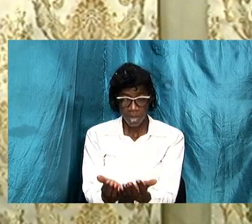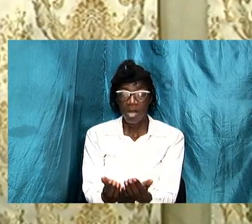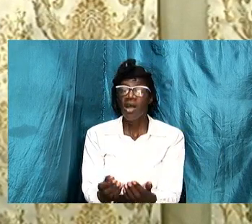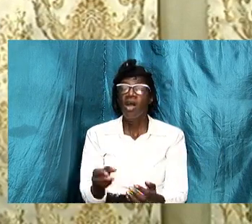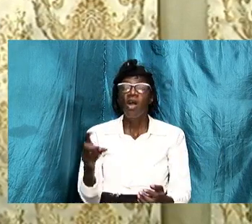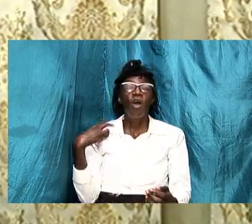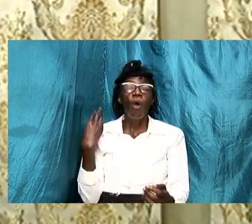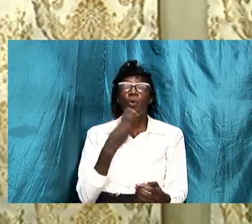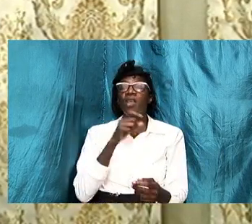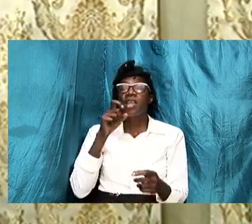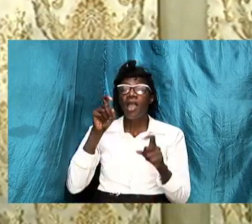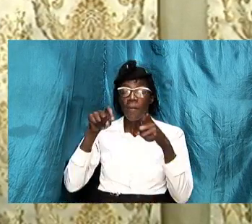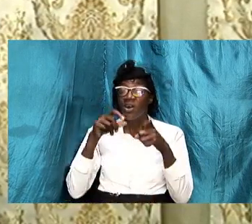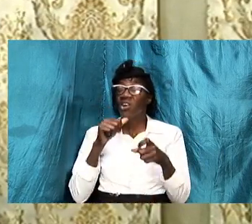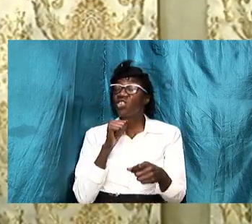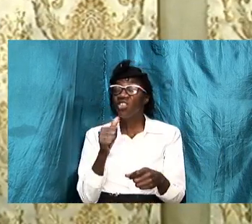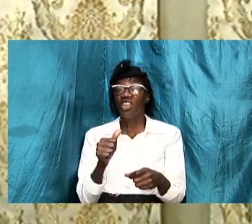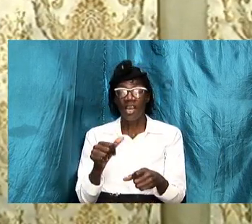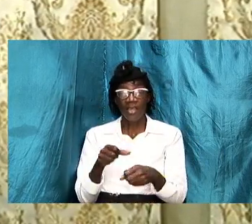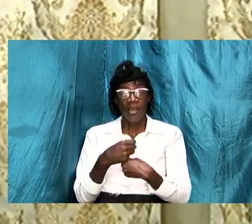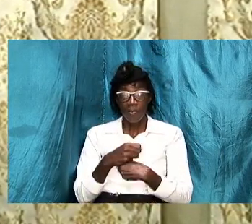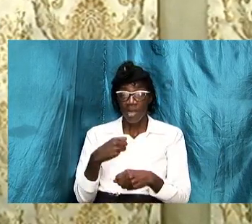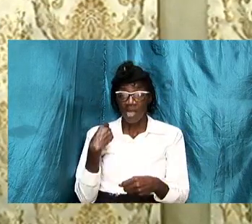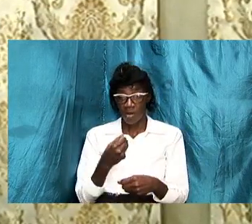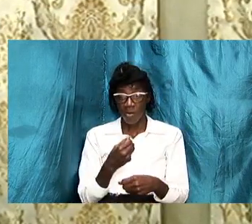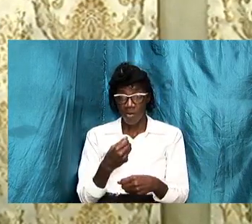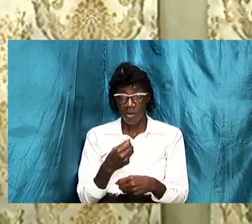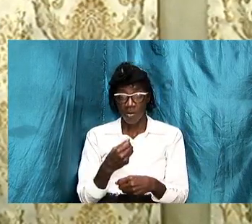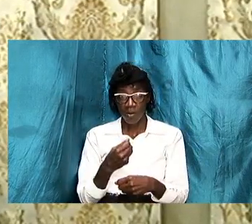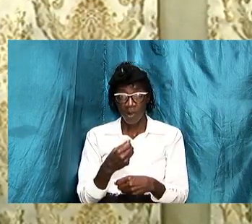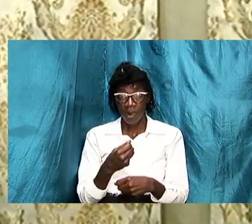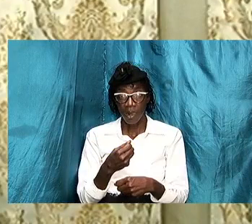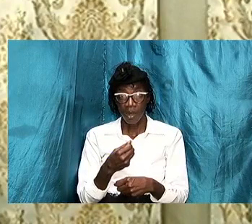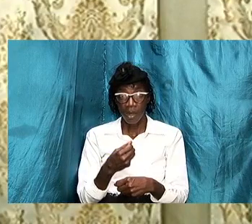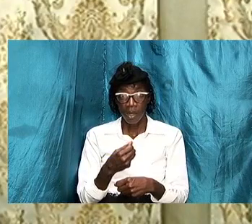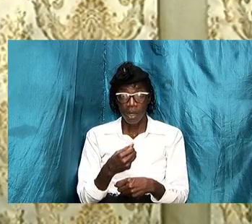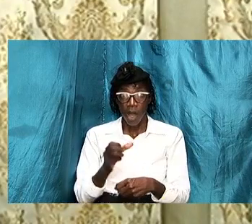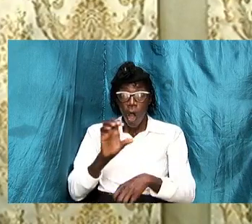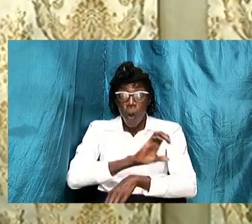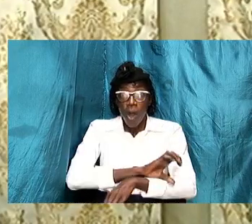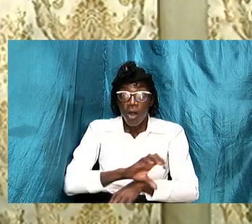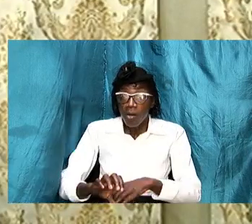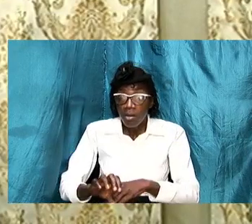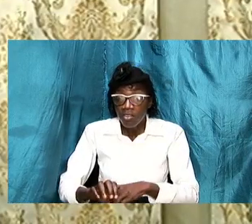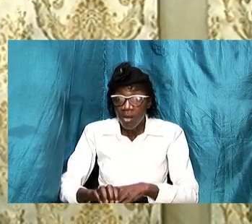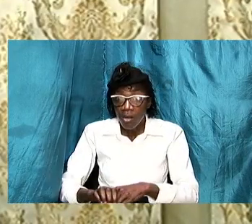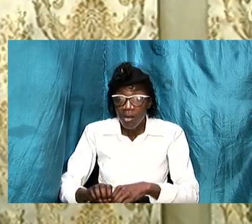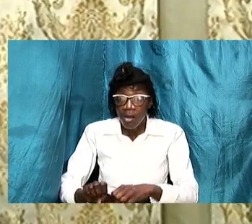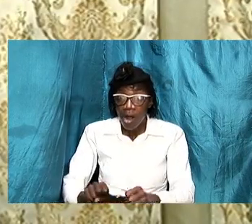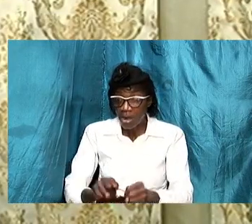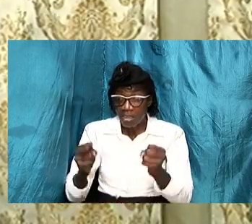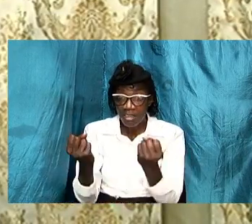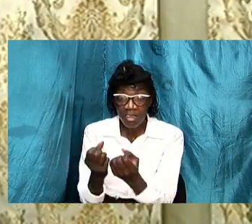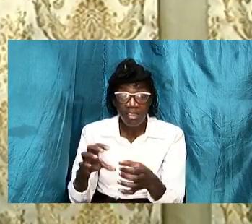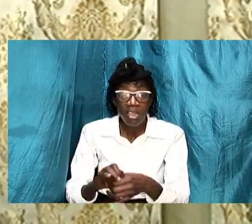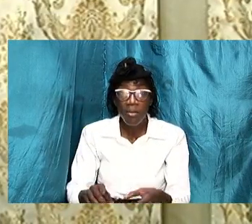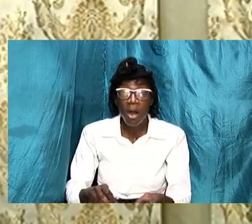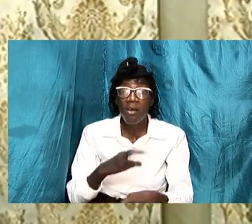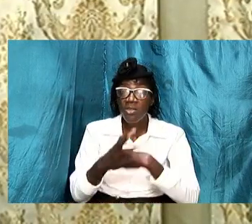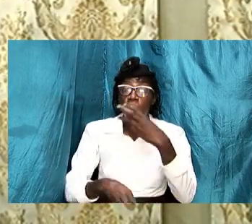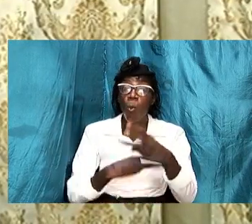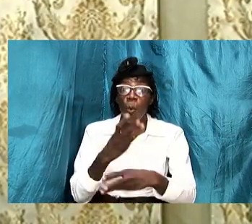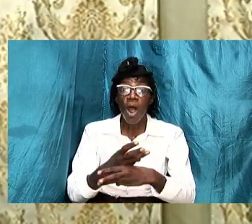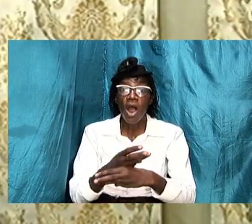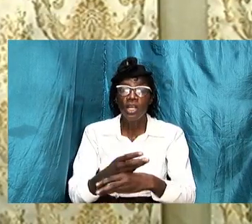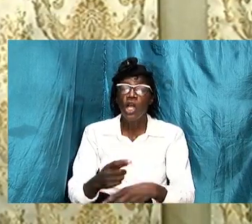not allow our culture or any systems of the world to dictate